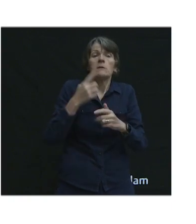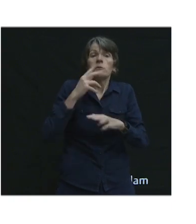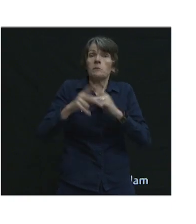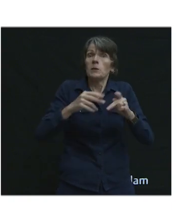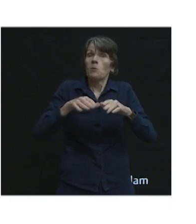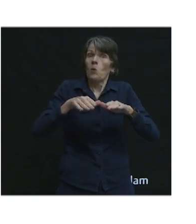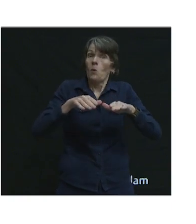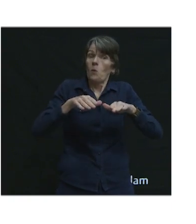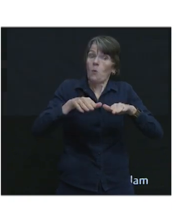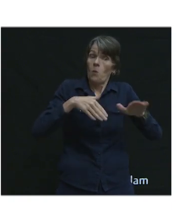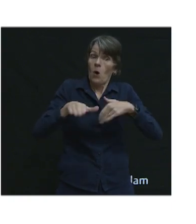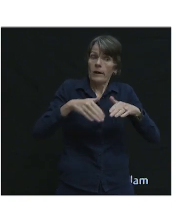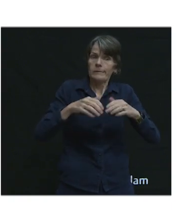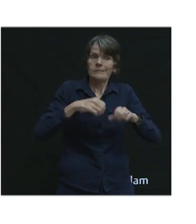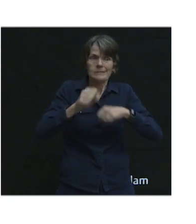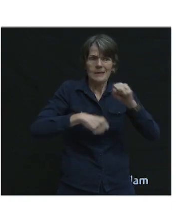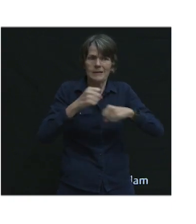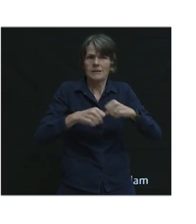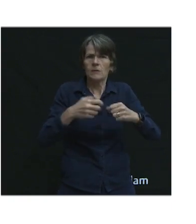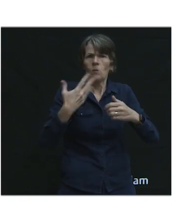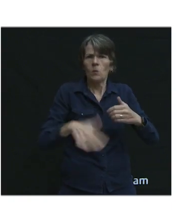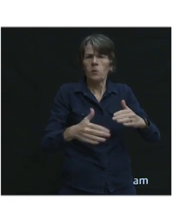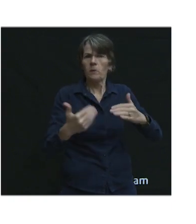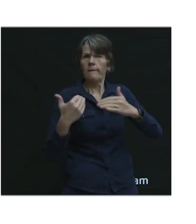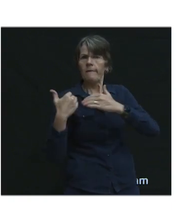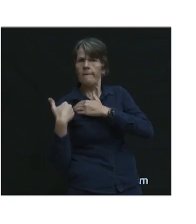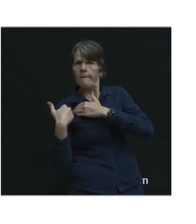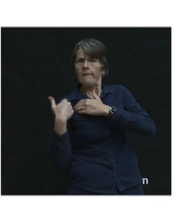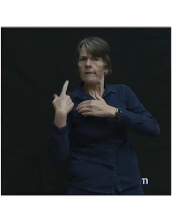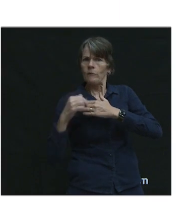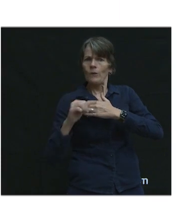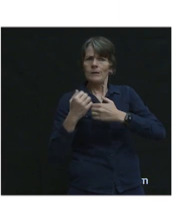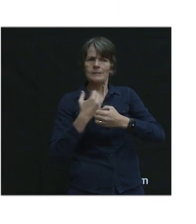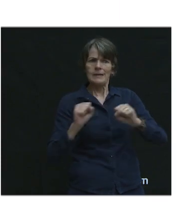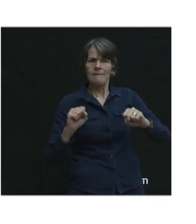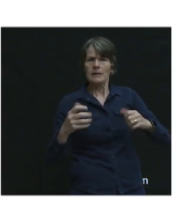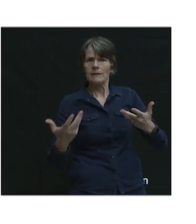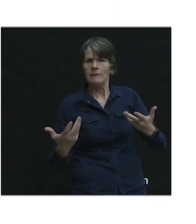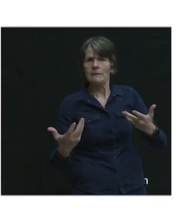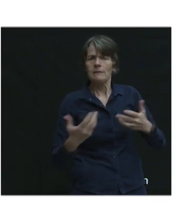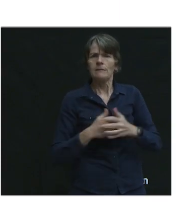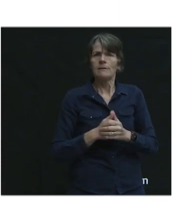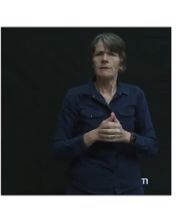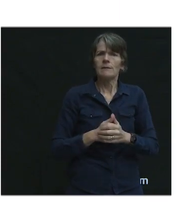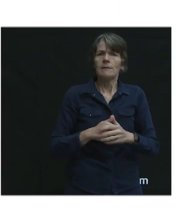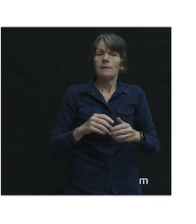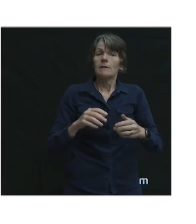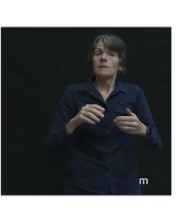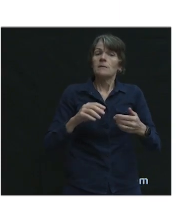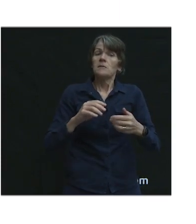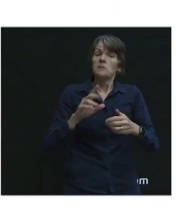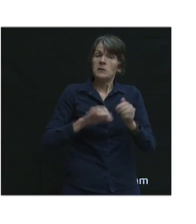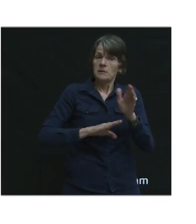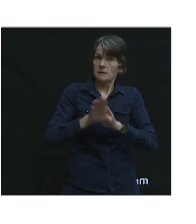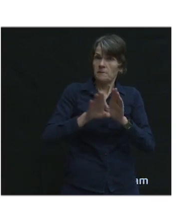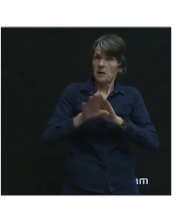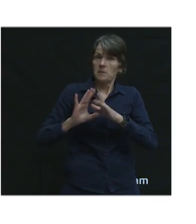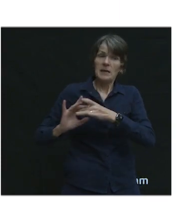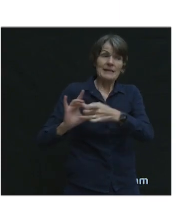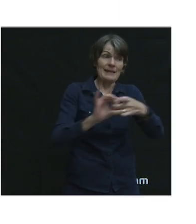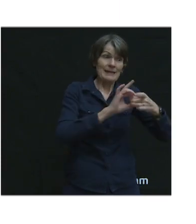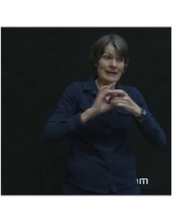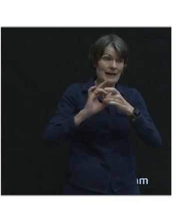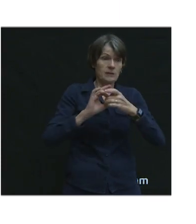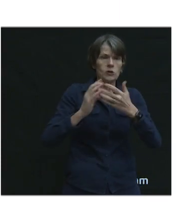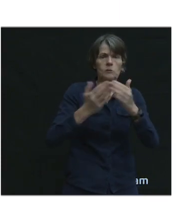cycling who carry that burden of the road violence that happens, it's about building complete and connected communities throughout the